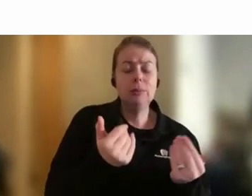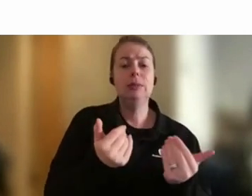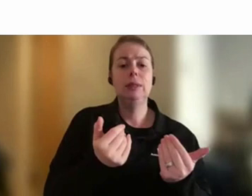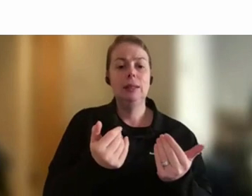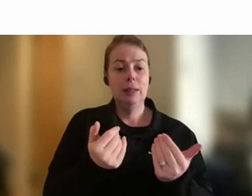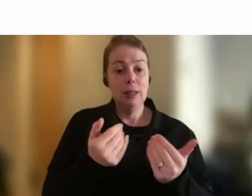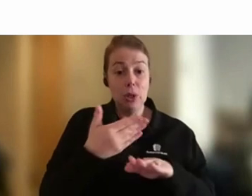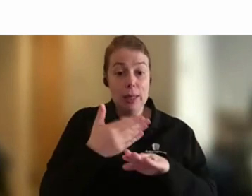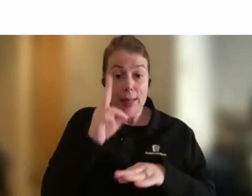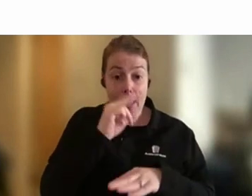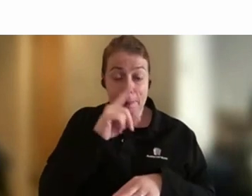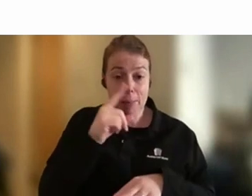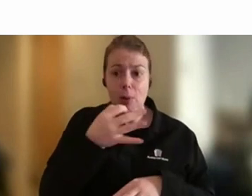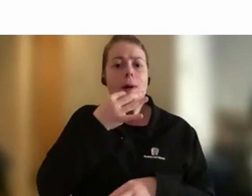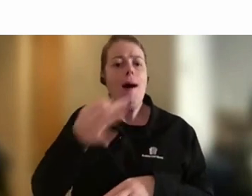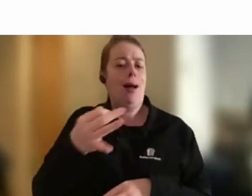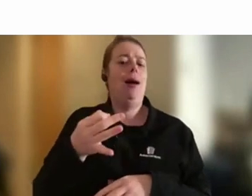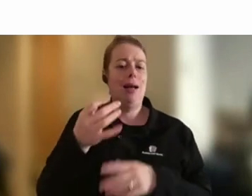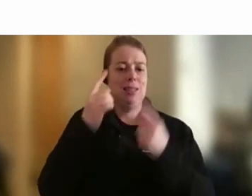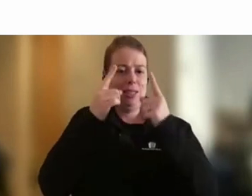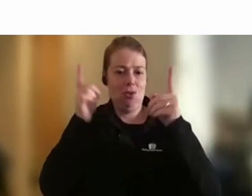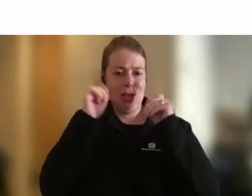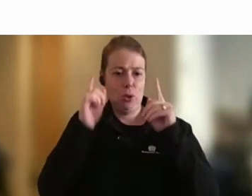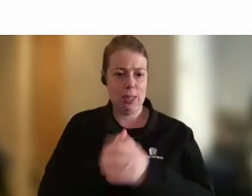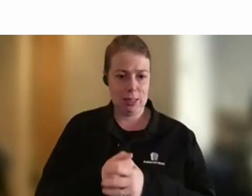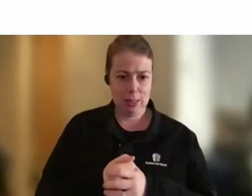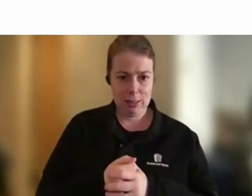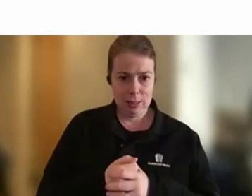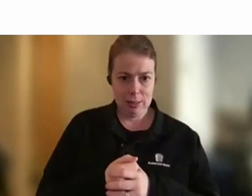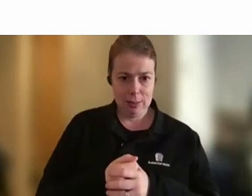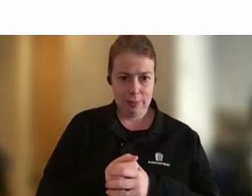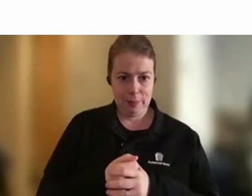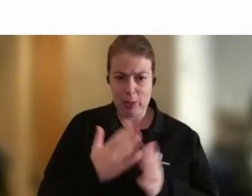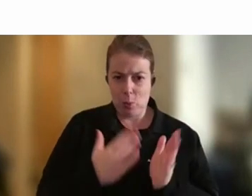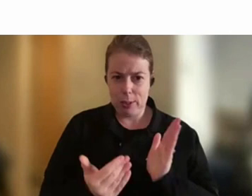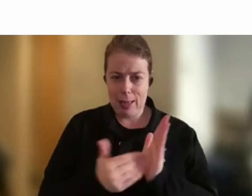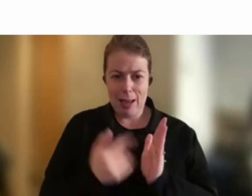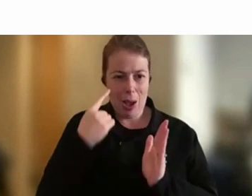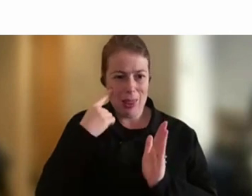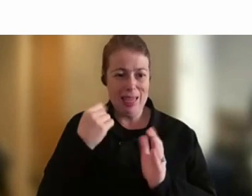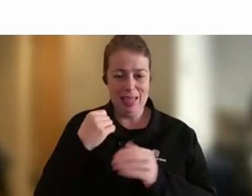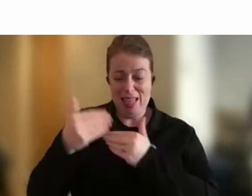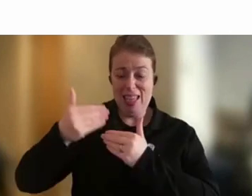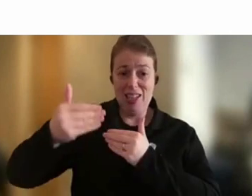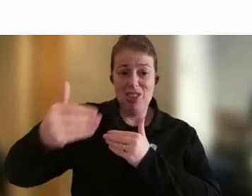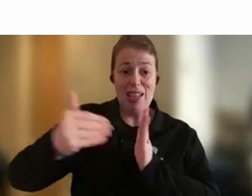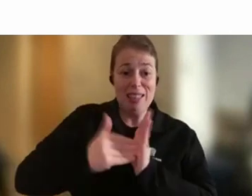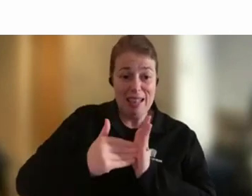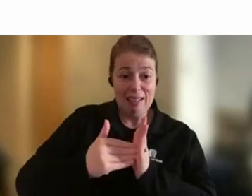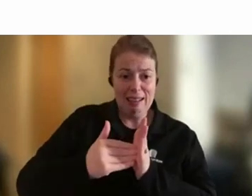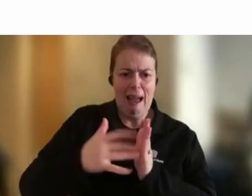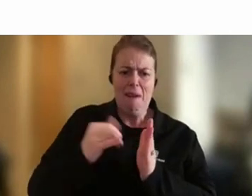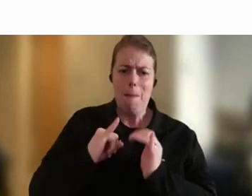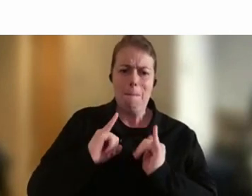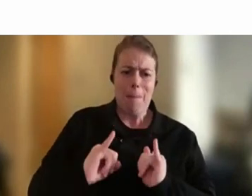I might just add to Nat's answer. think that Gen Z gets a really bad rep. And I think that